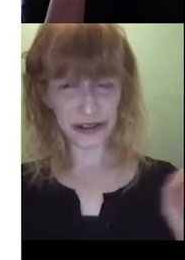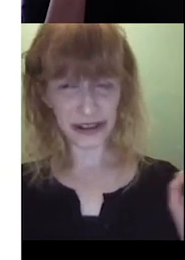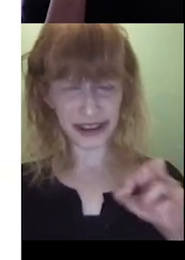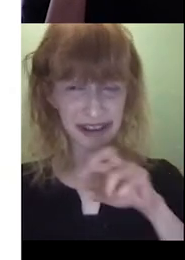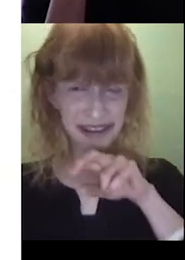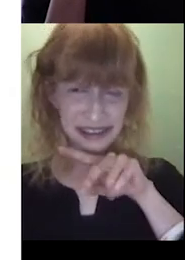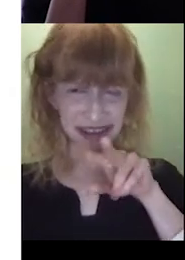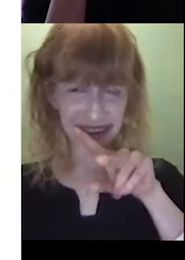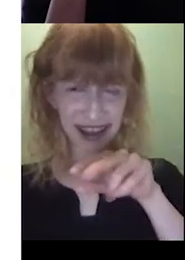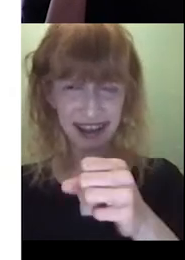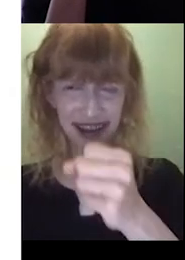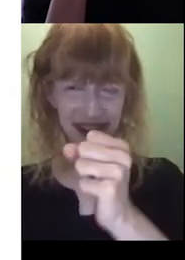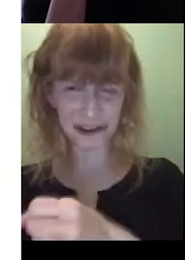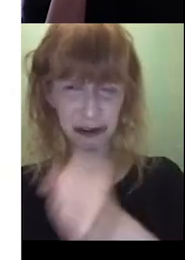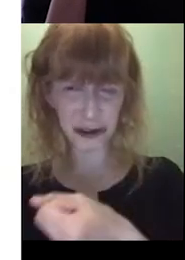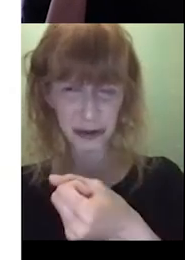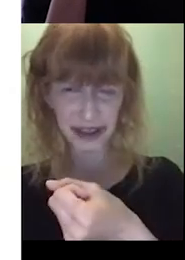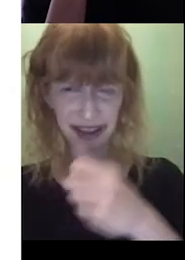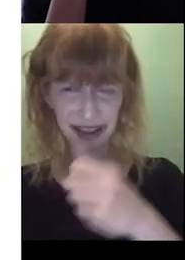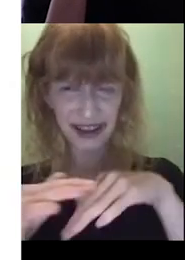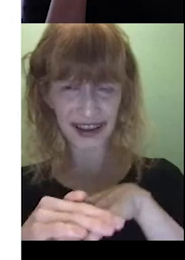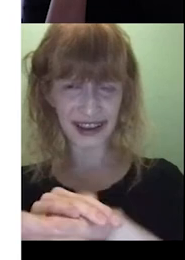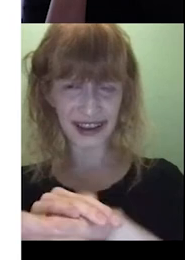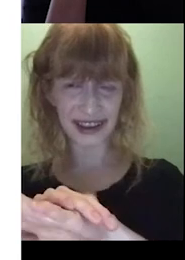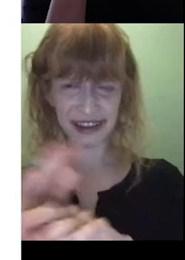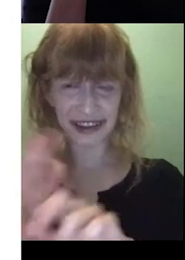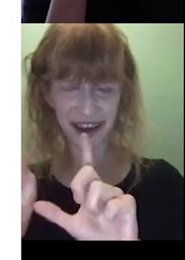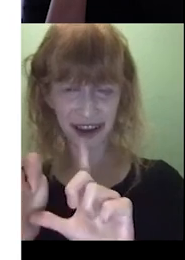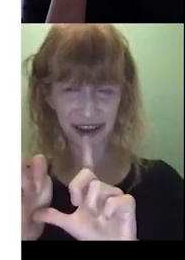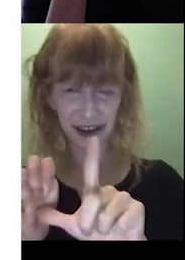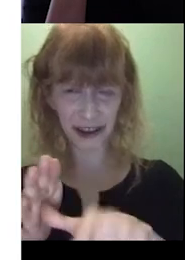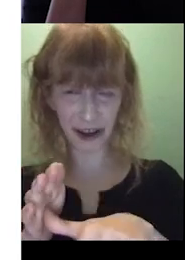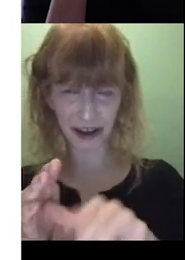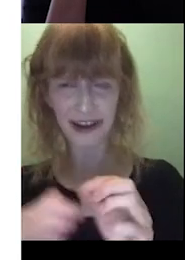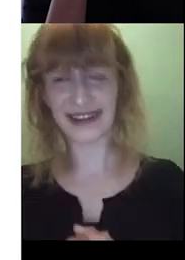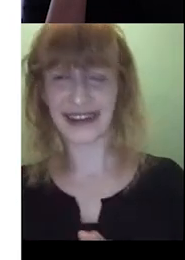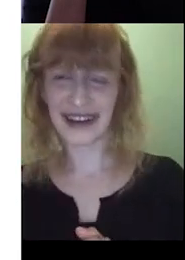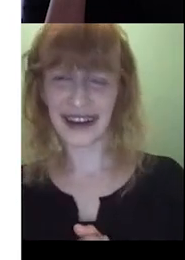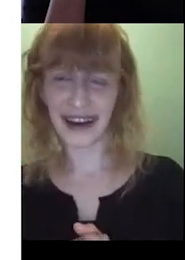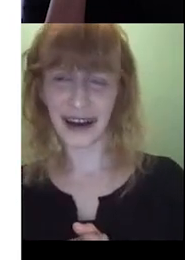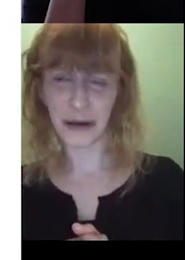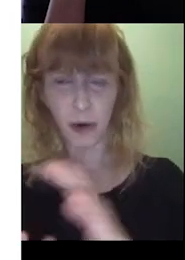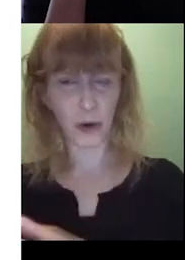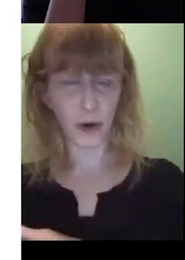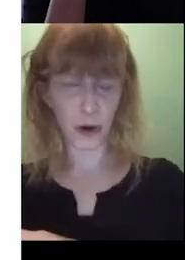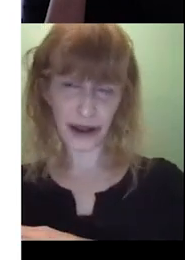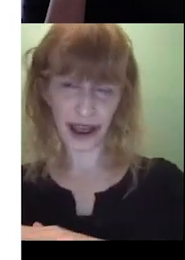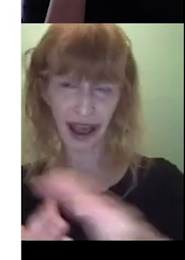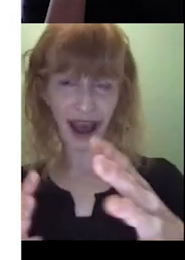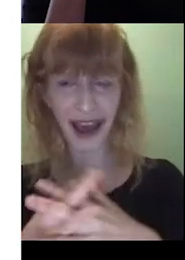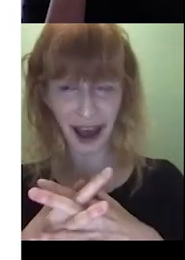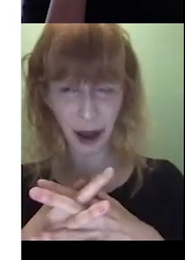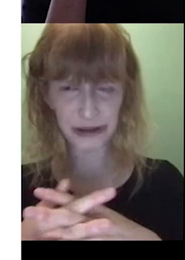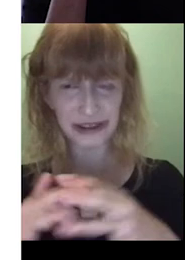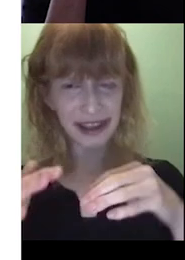What do you think a snake is doing inside the clock? Um, or